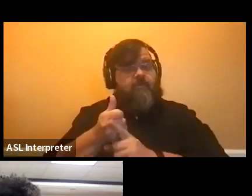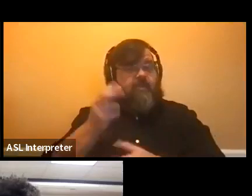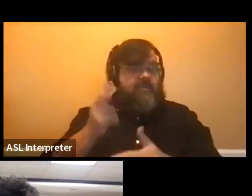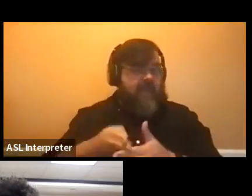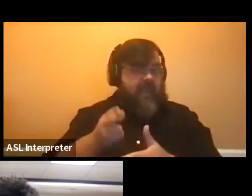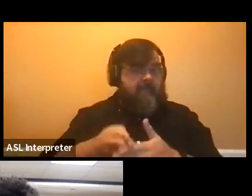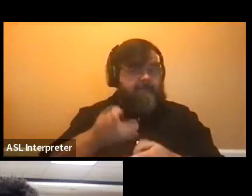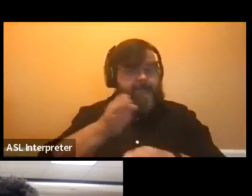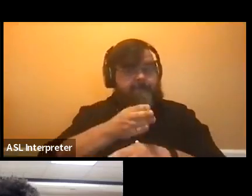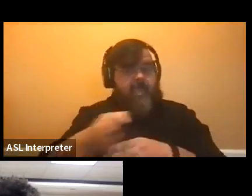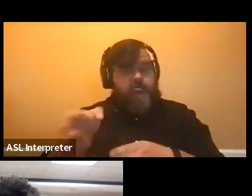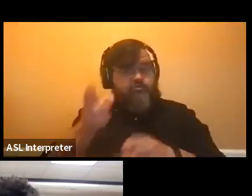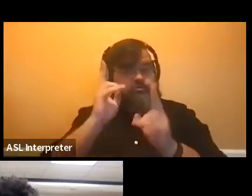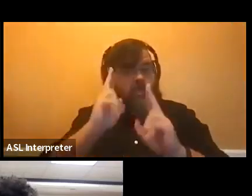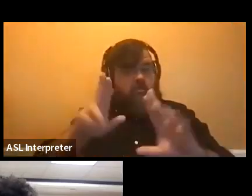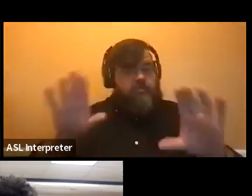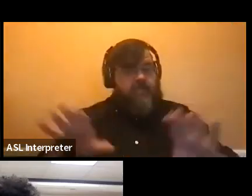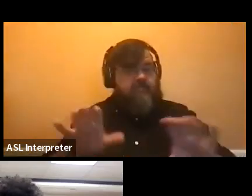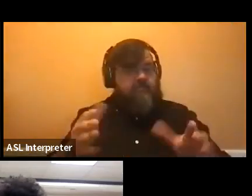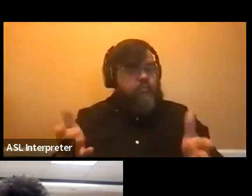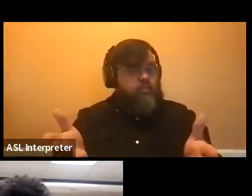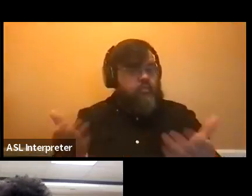major, some of your honors activities.